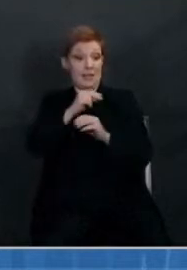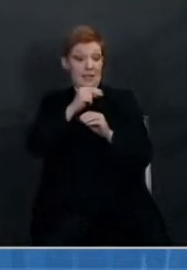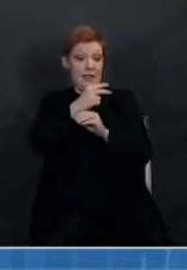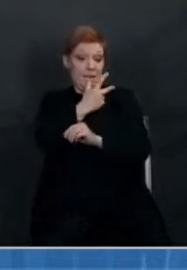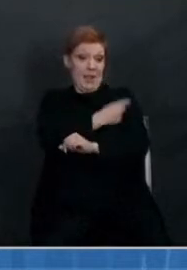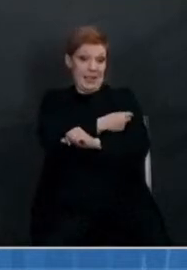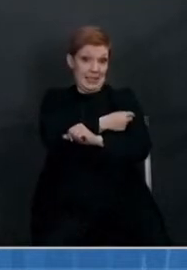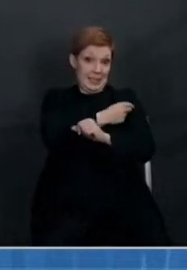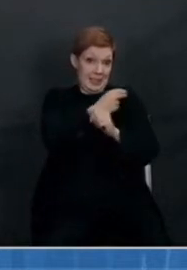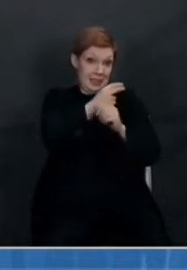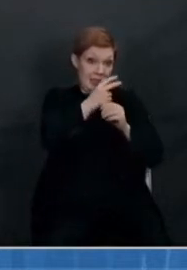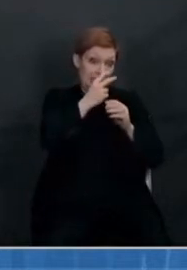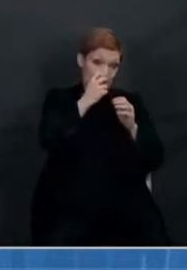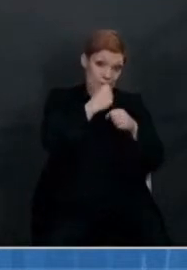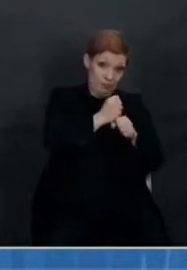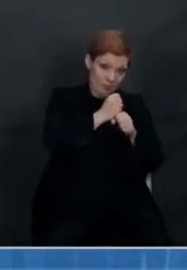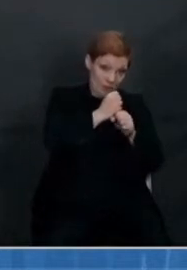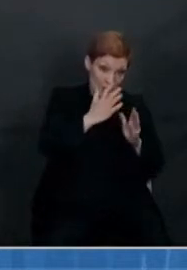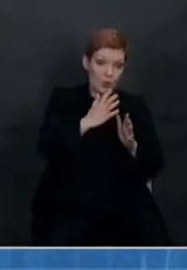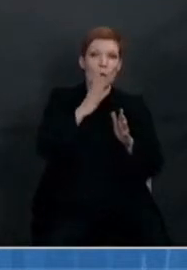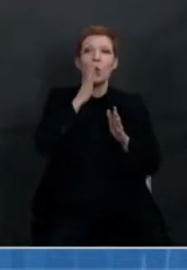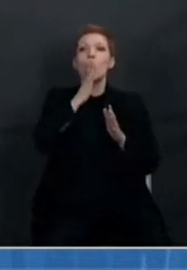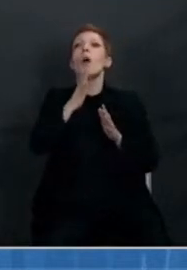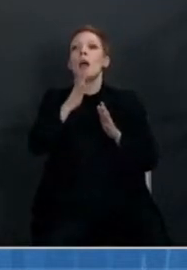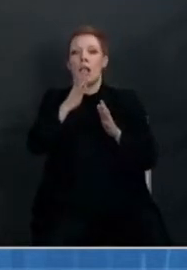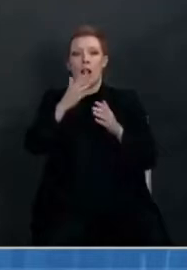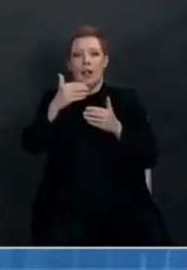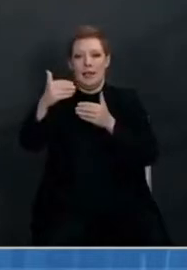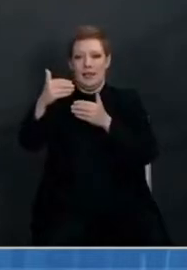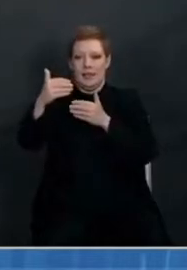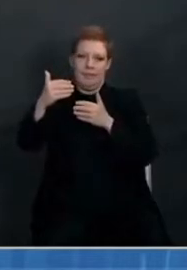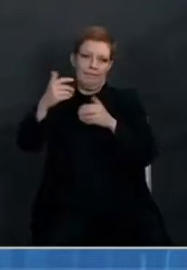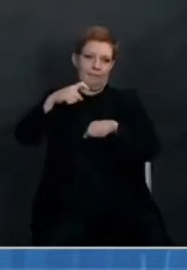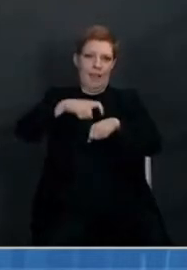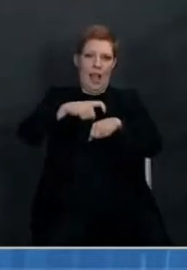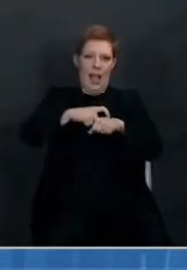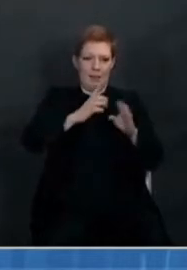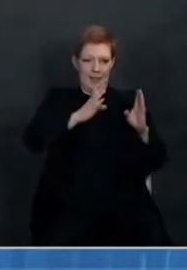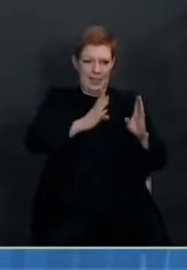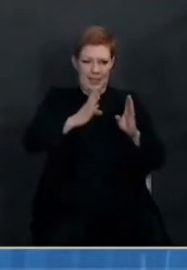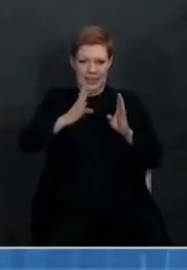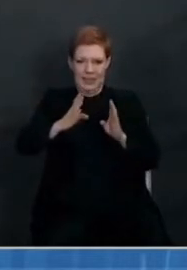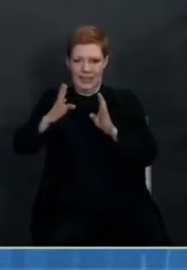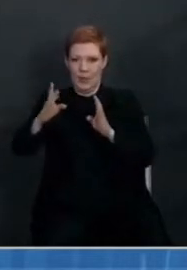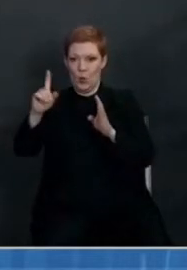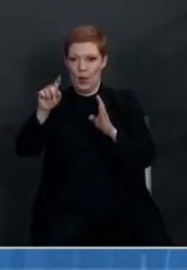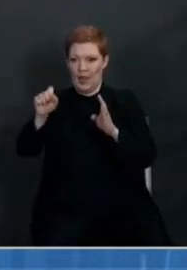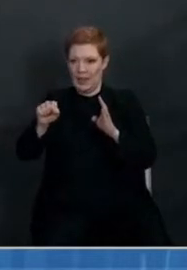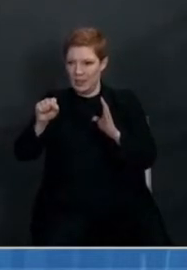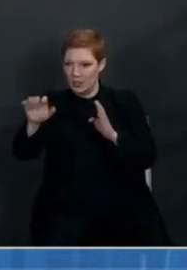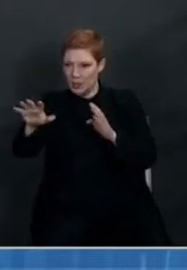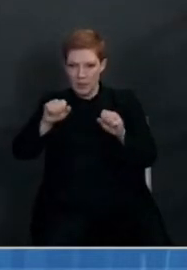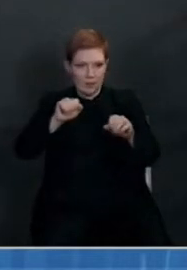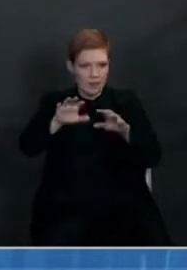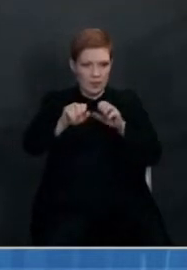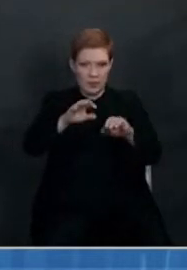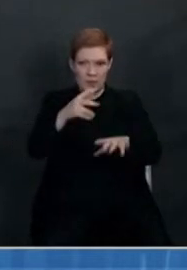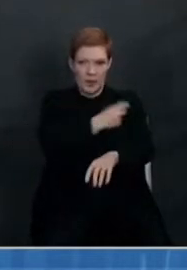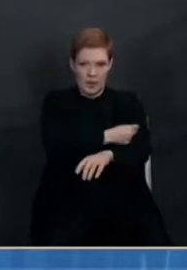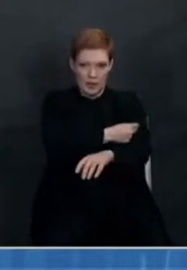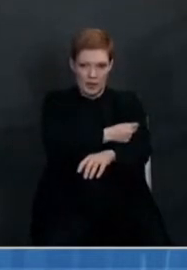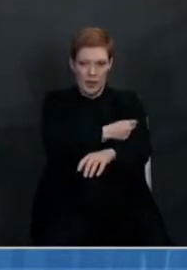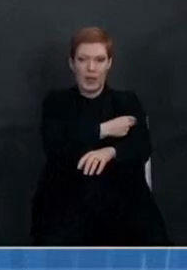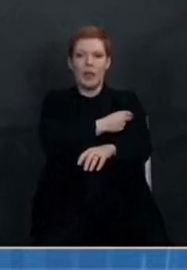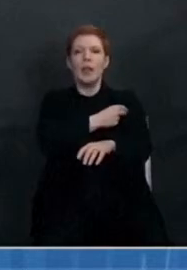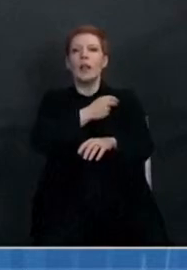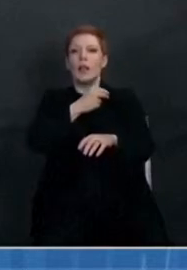rapidly use their allotment of first doses to vaccinate as many people as quickly and as equitably as possible because